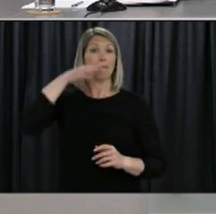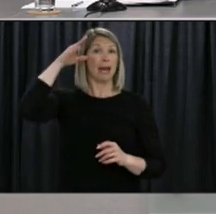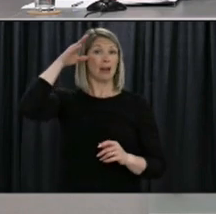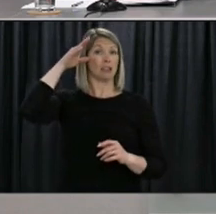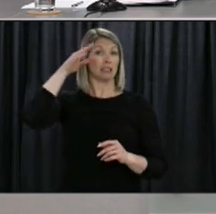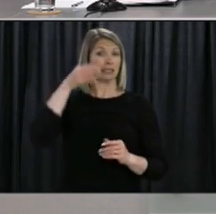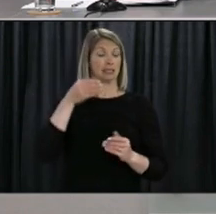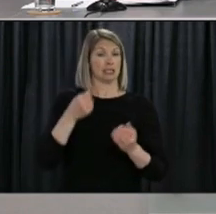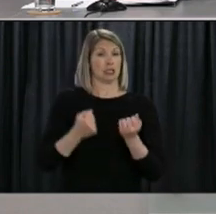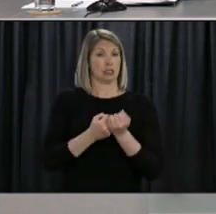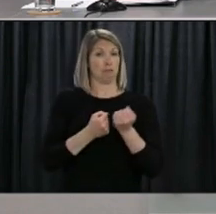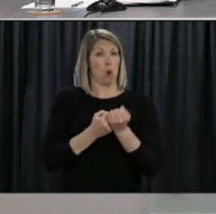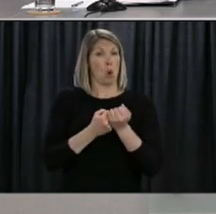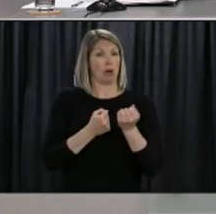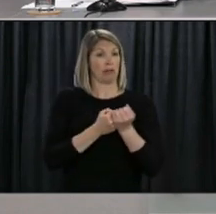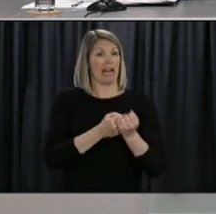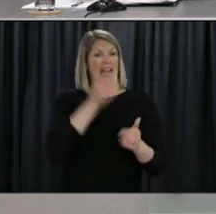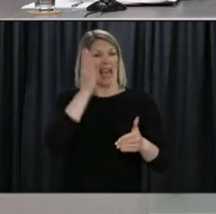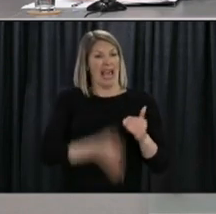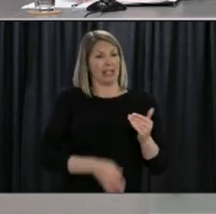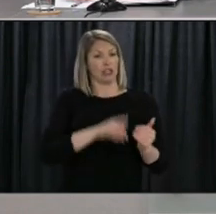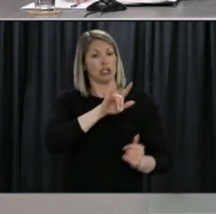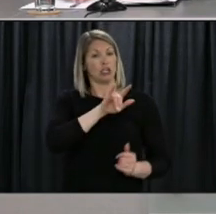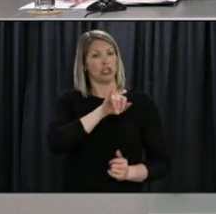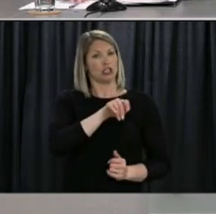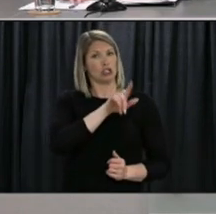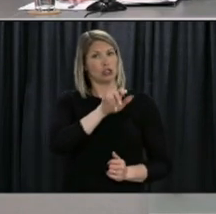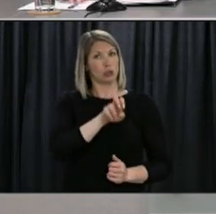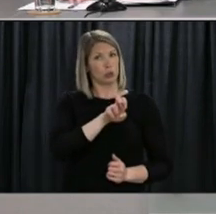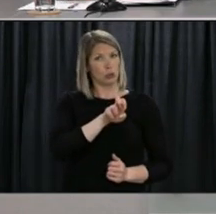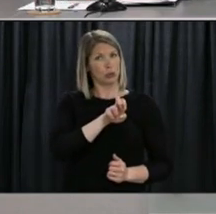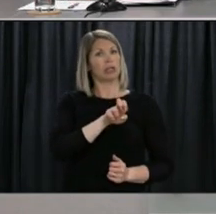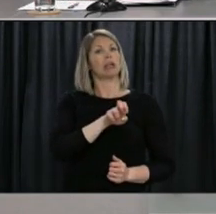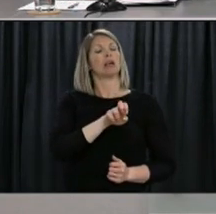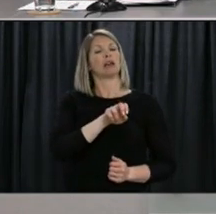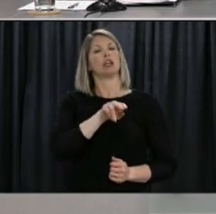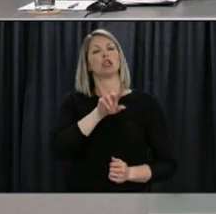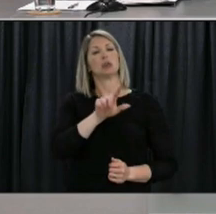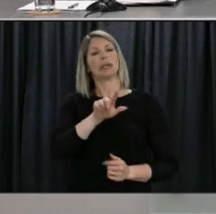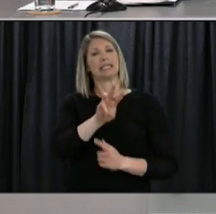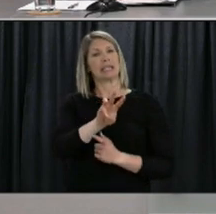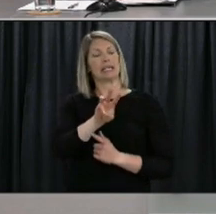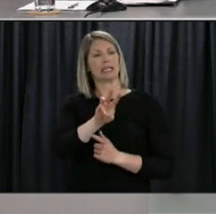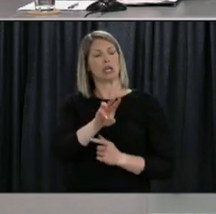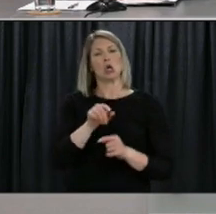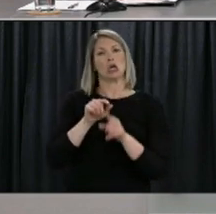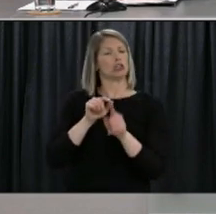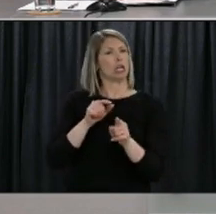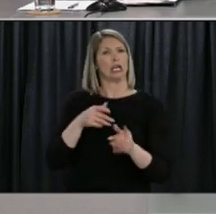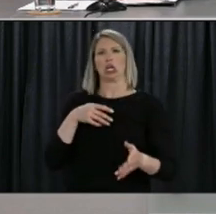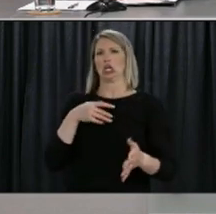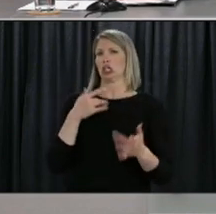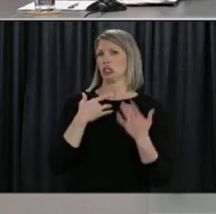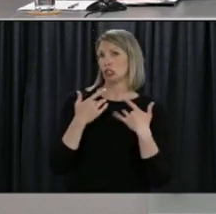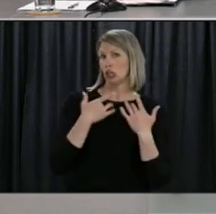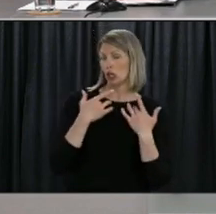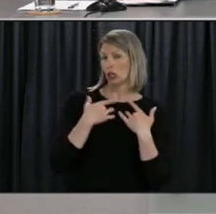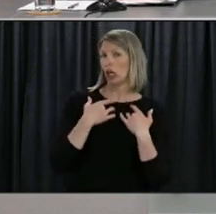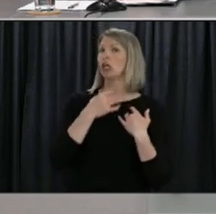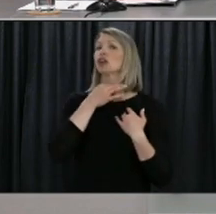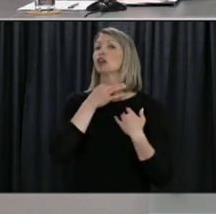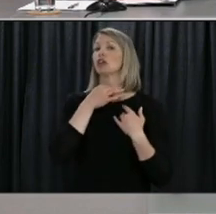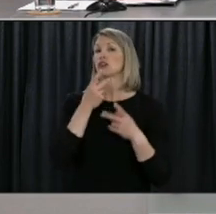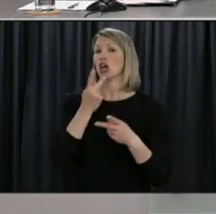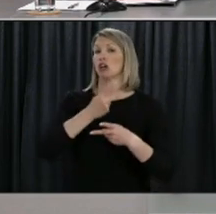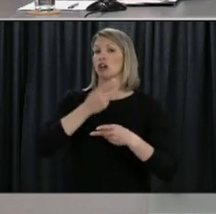says while that kept child care centers going she expects things will change drastically when it comes to an end what's your response to that and will the subsidy be extended